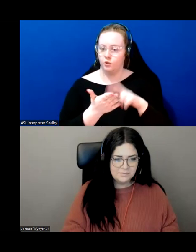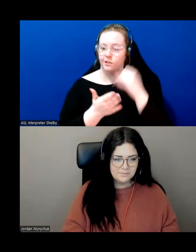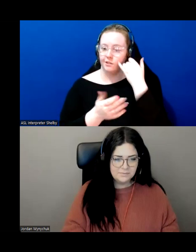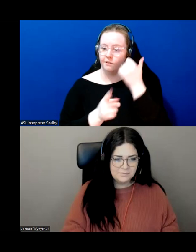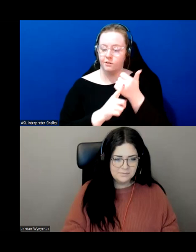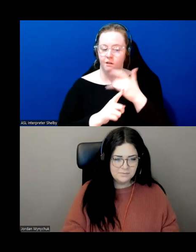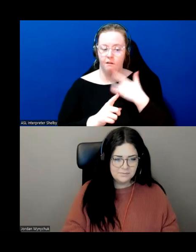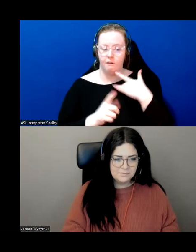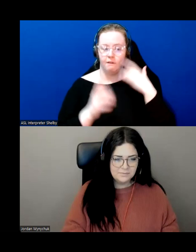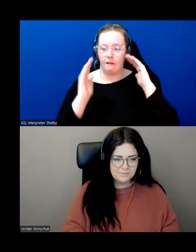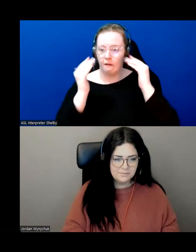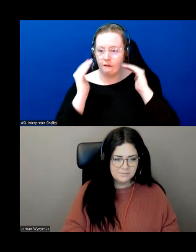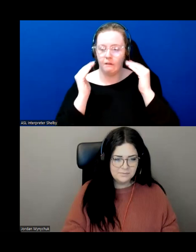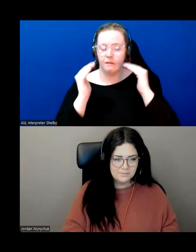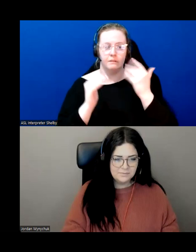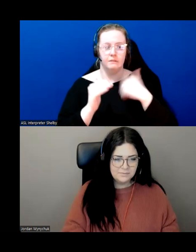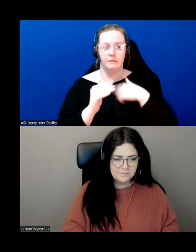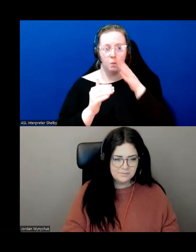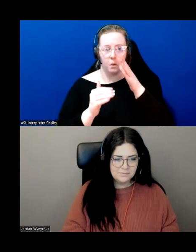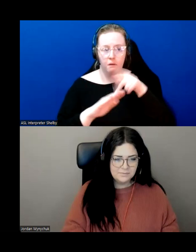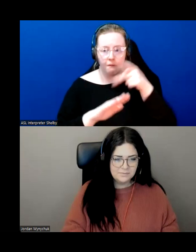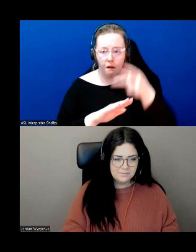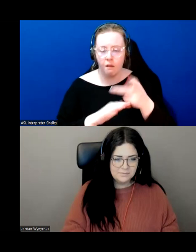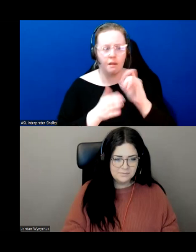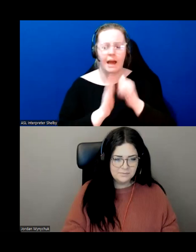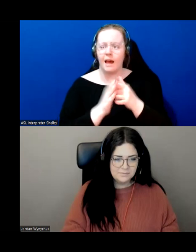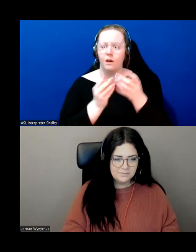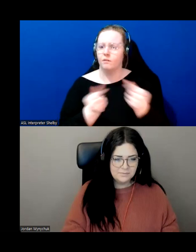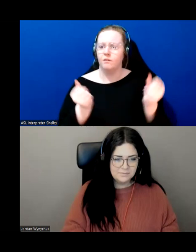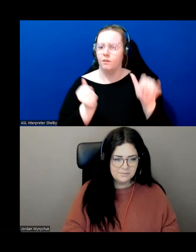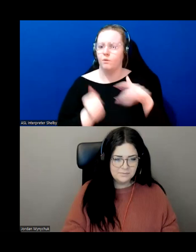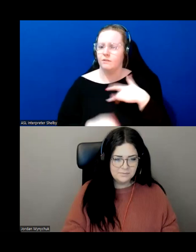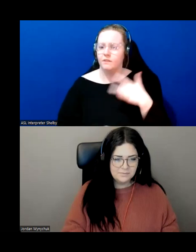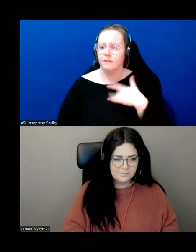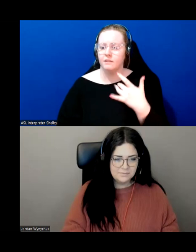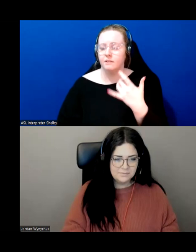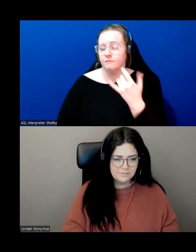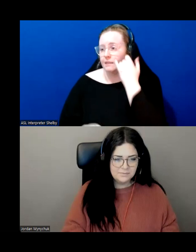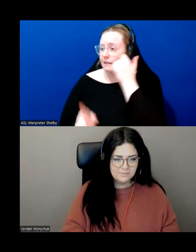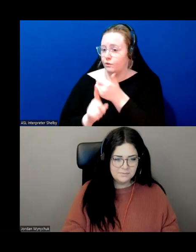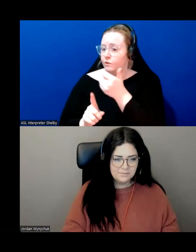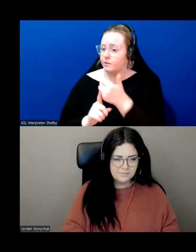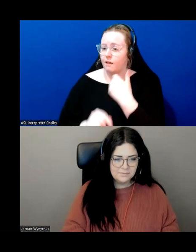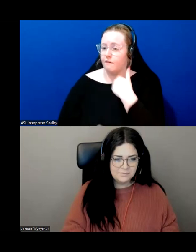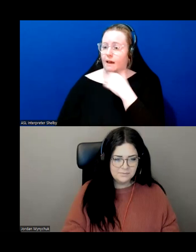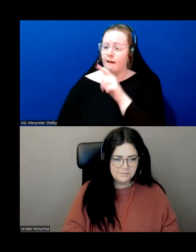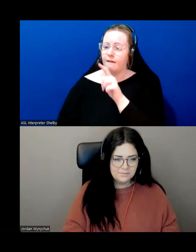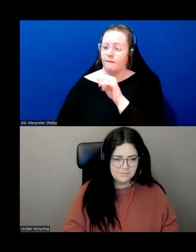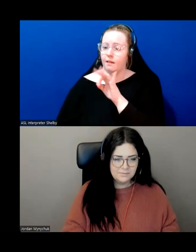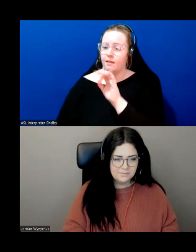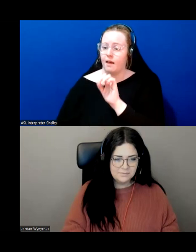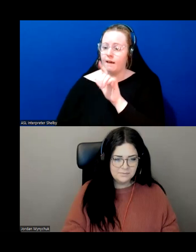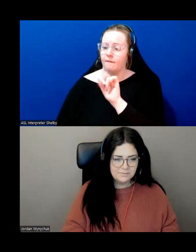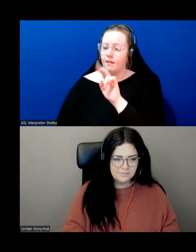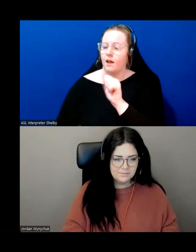my my only comment is if you did have a a lifeline probably with uh the fall detection